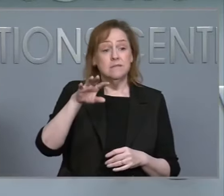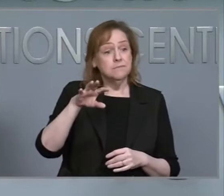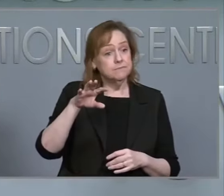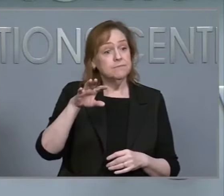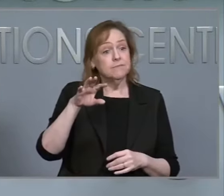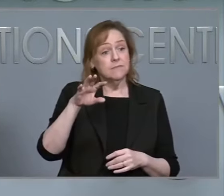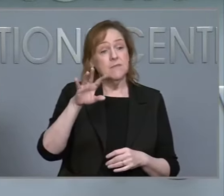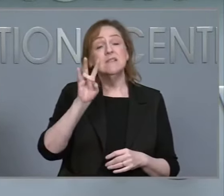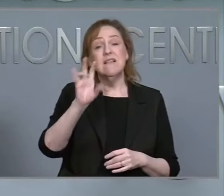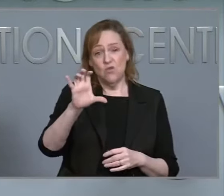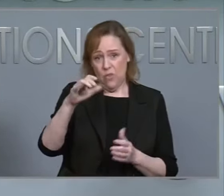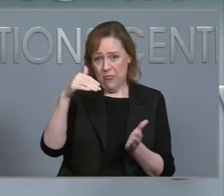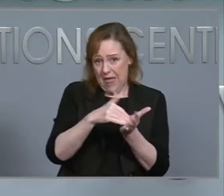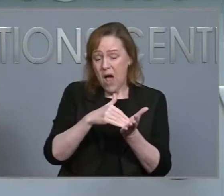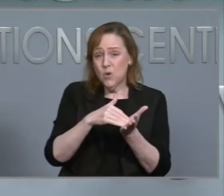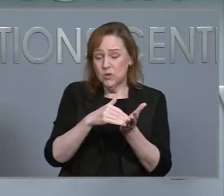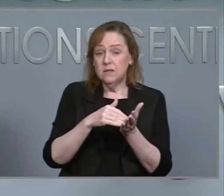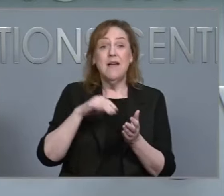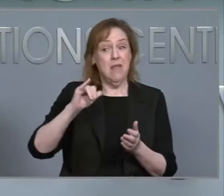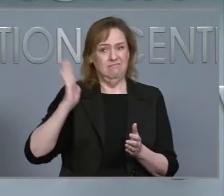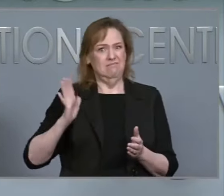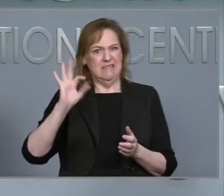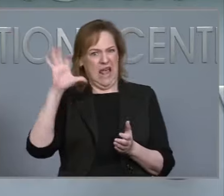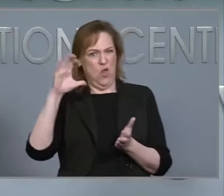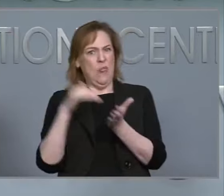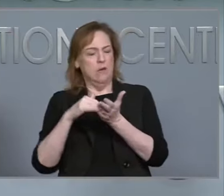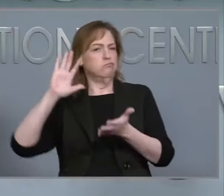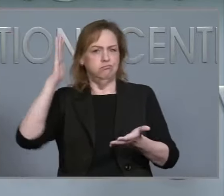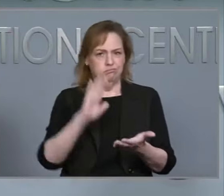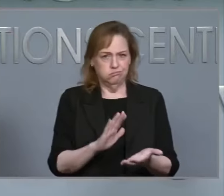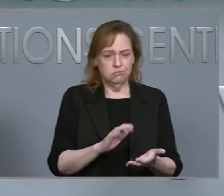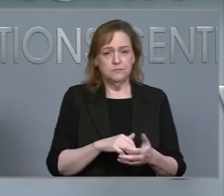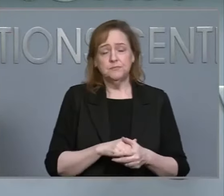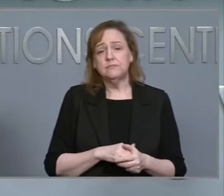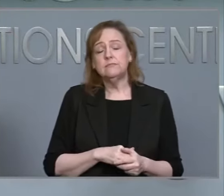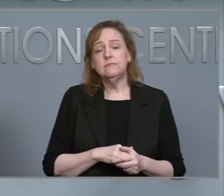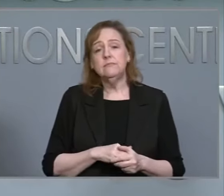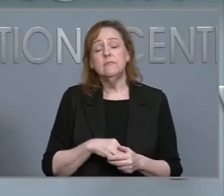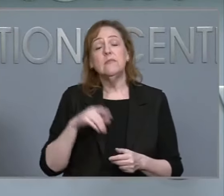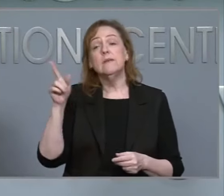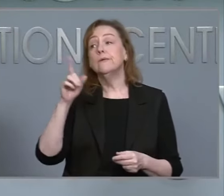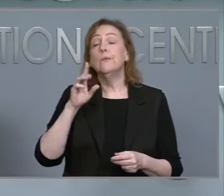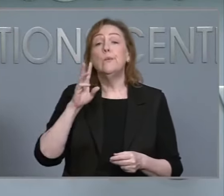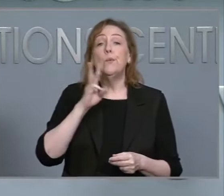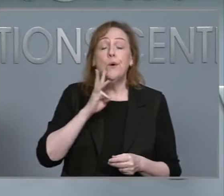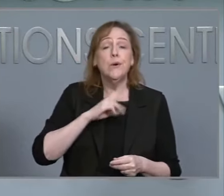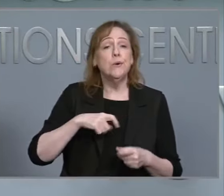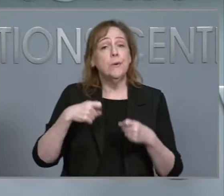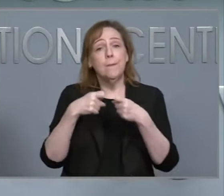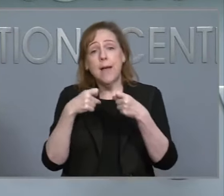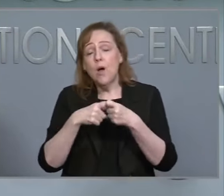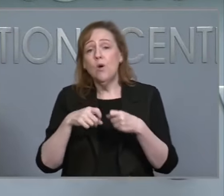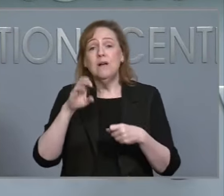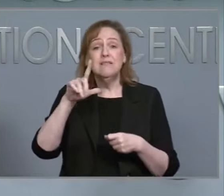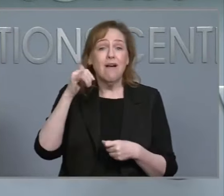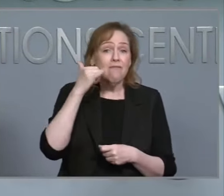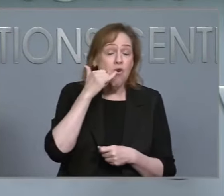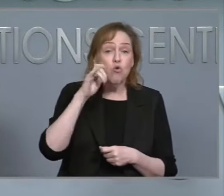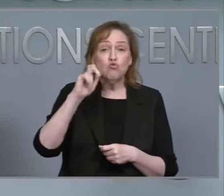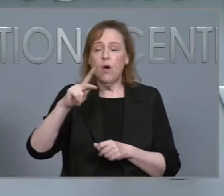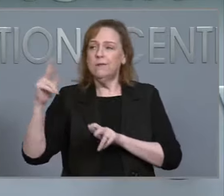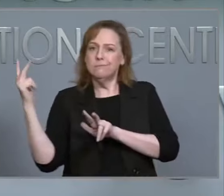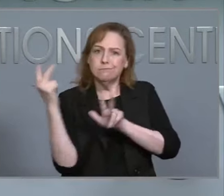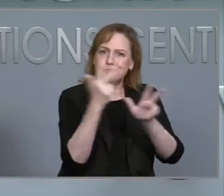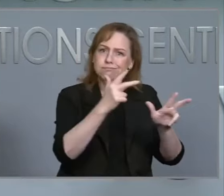Transportation is getting food and water supply trucks, power and cell phone utility trucks, and other vehicles